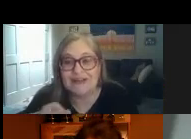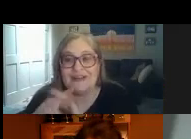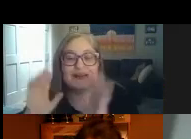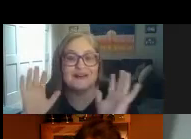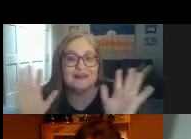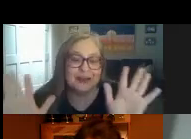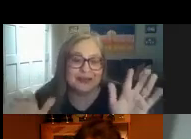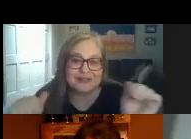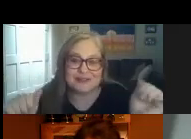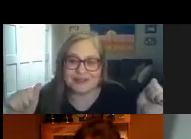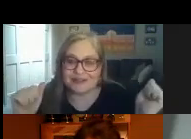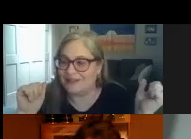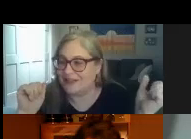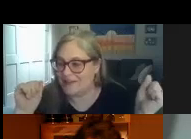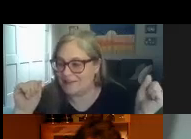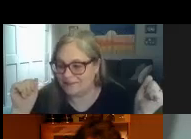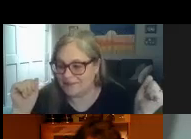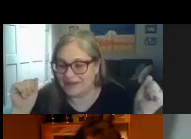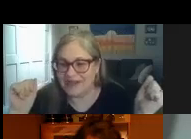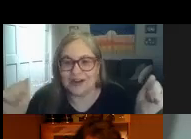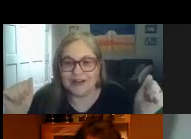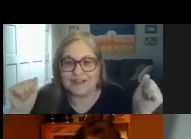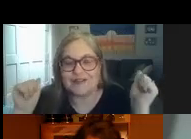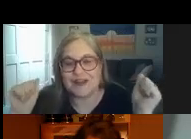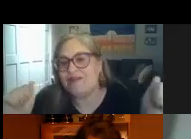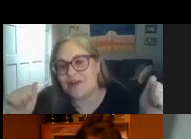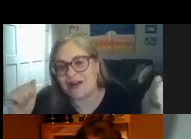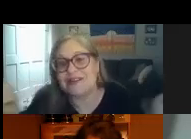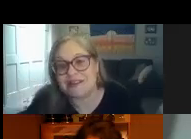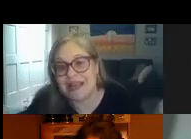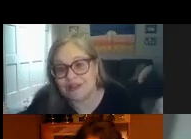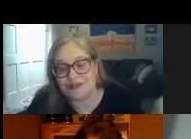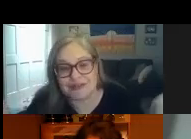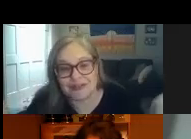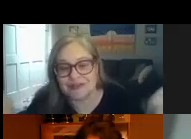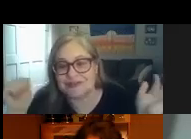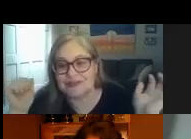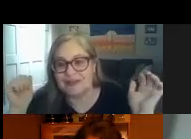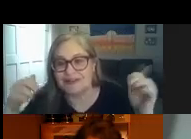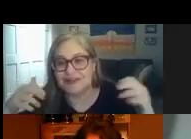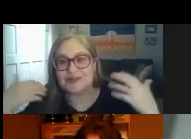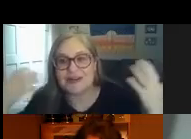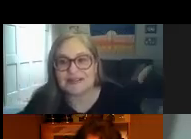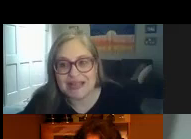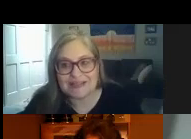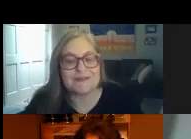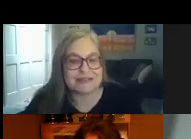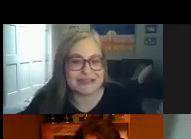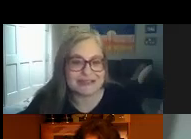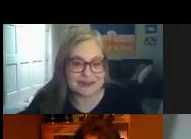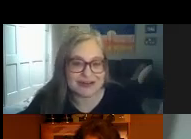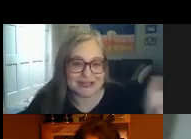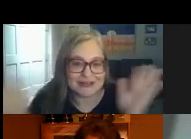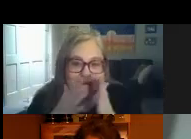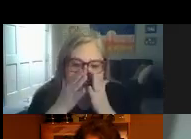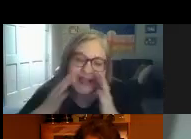but here's the the um kicker they're not required to take those results they're just required to take them into